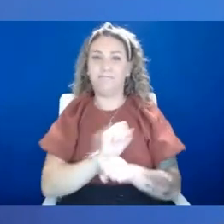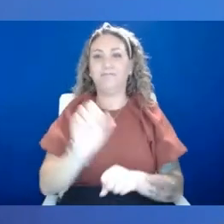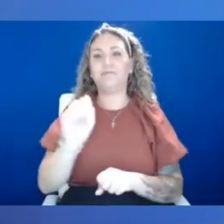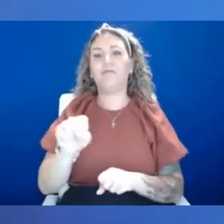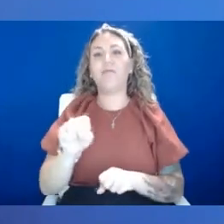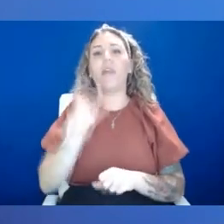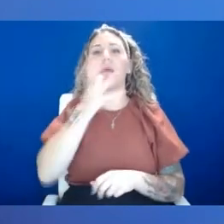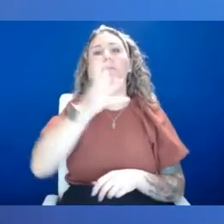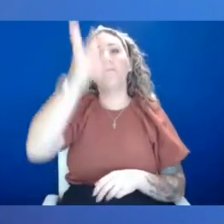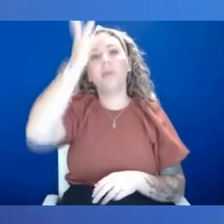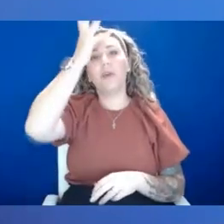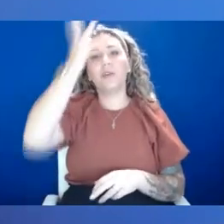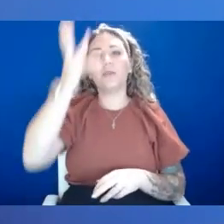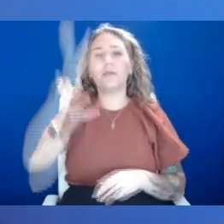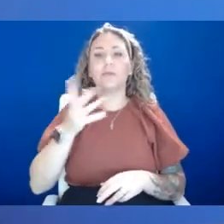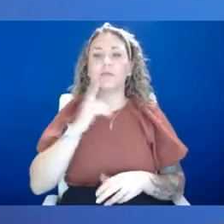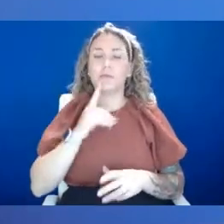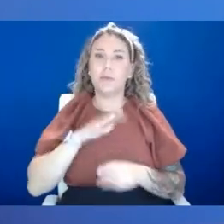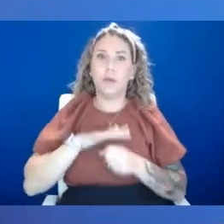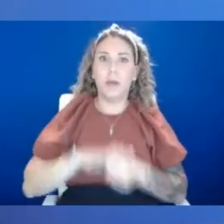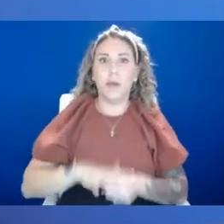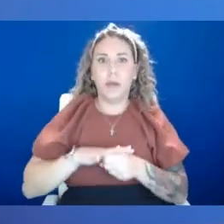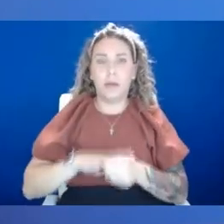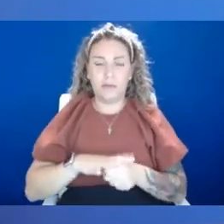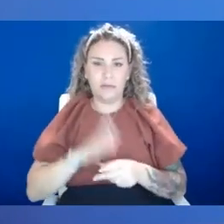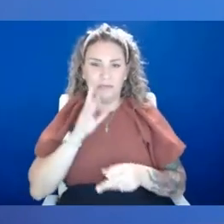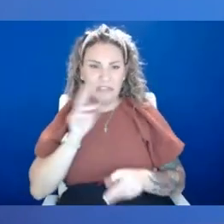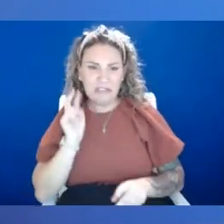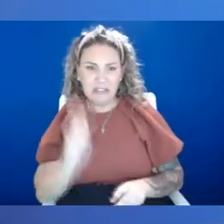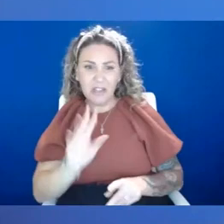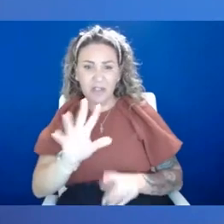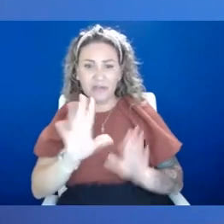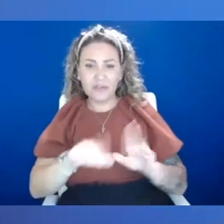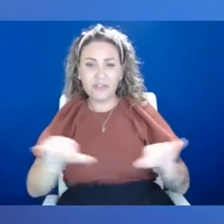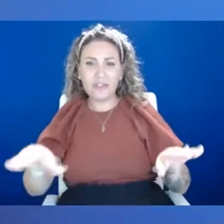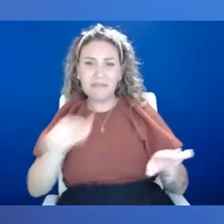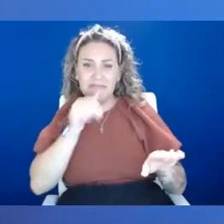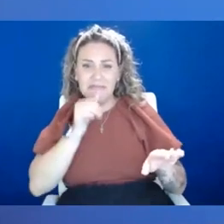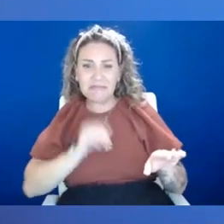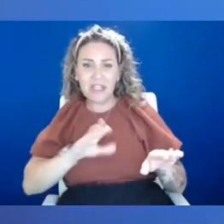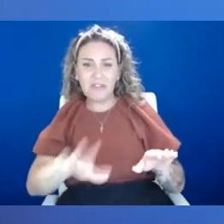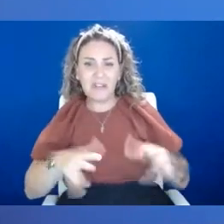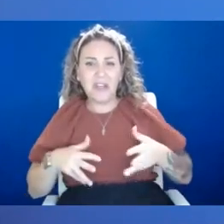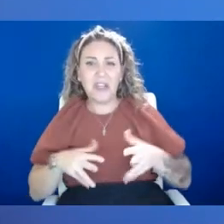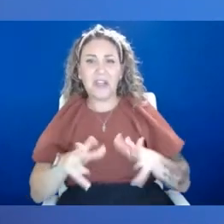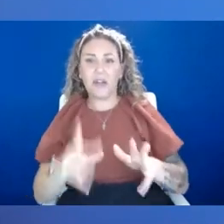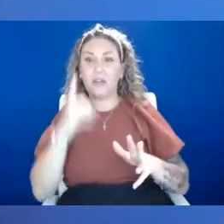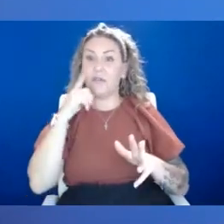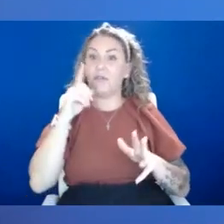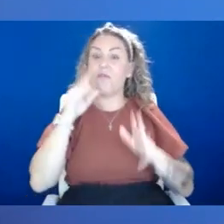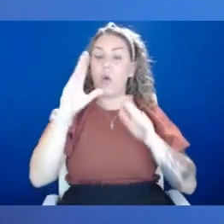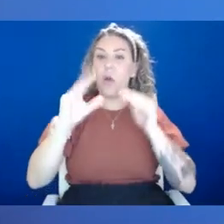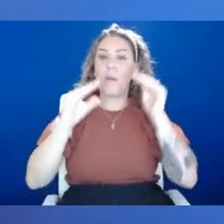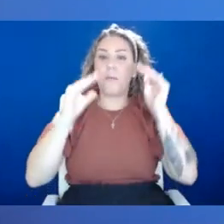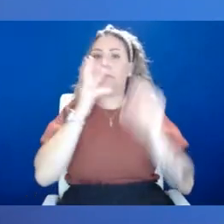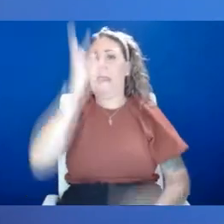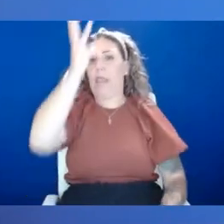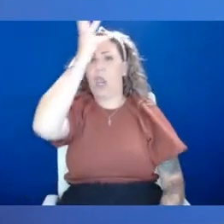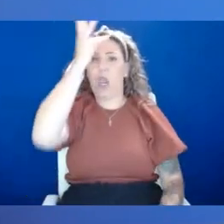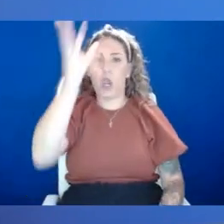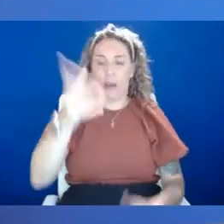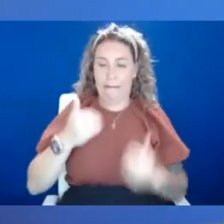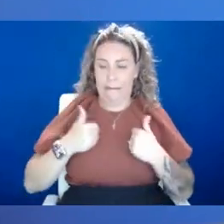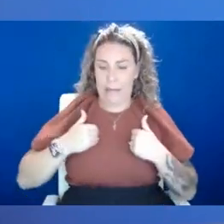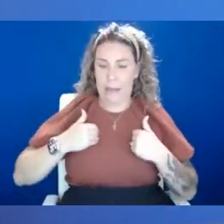it's, it's distressing to see our child in suffering, feeling anxious. And so for a parent that has anxiety themselves, this becomes even more of a